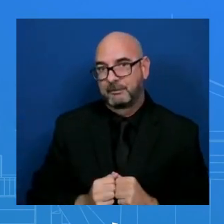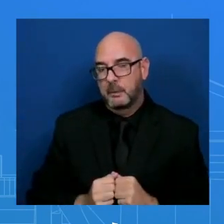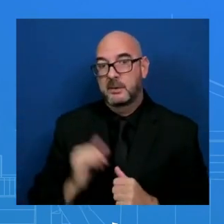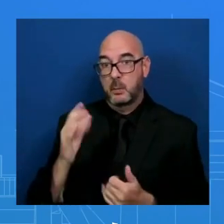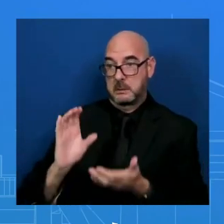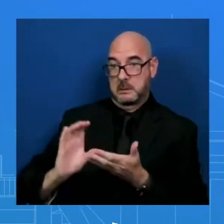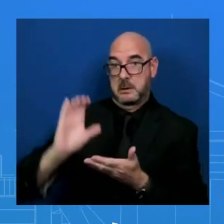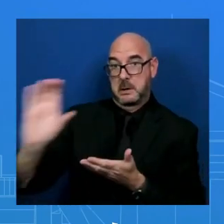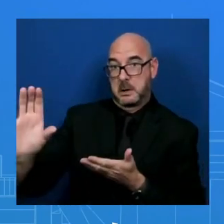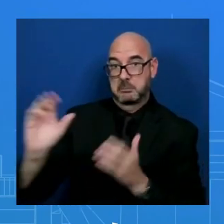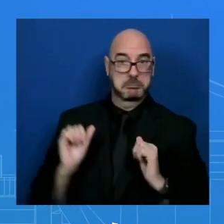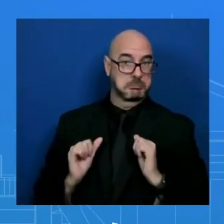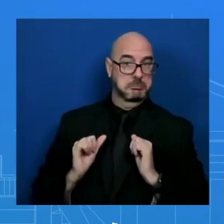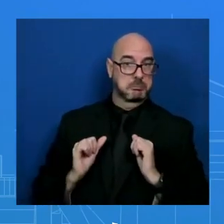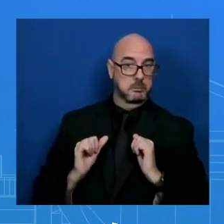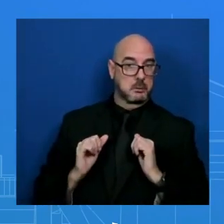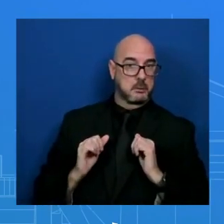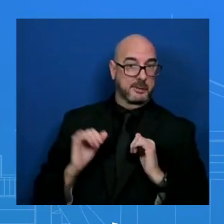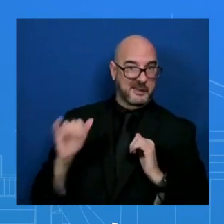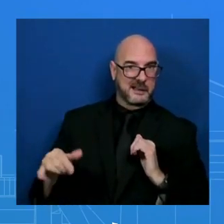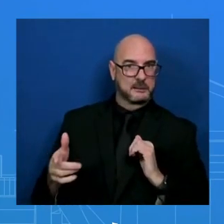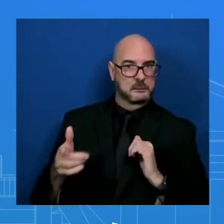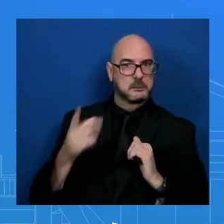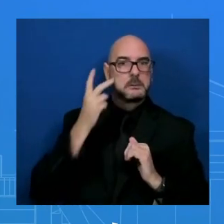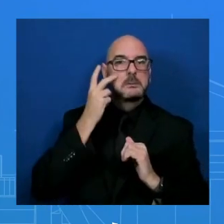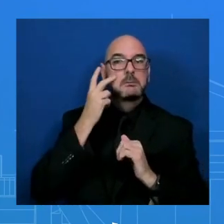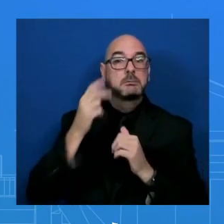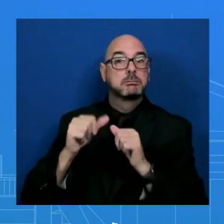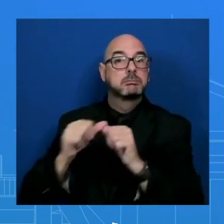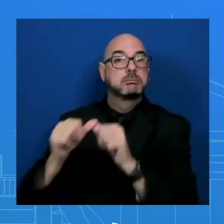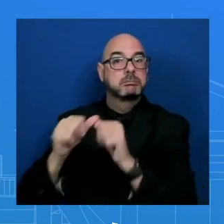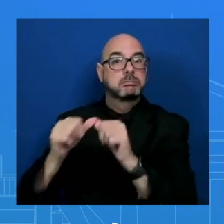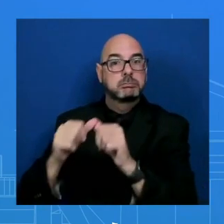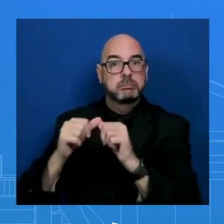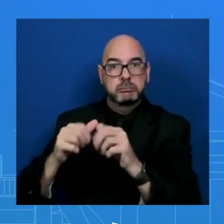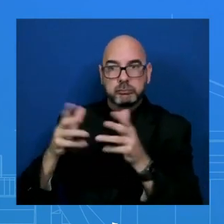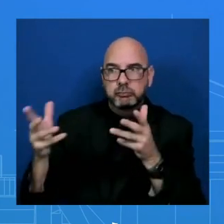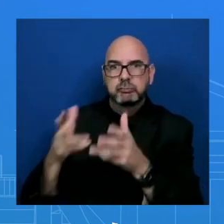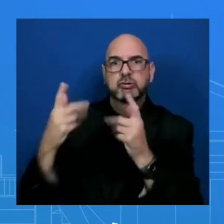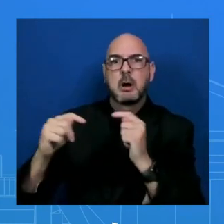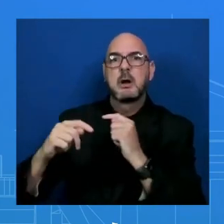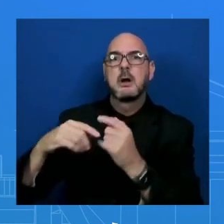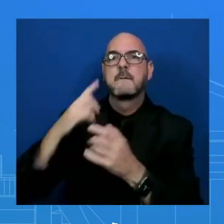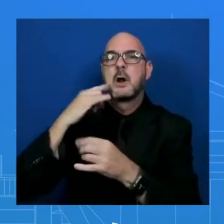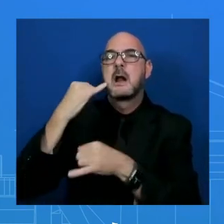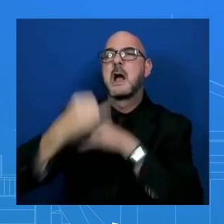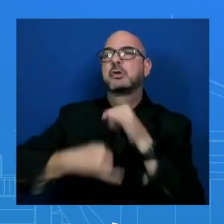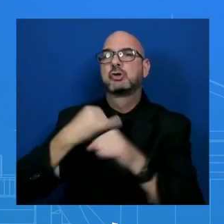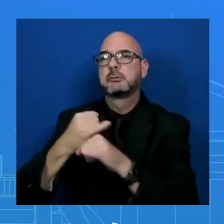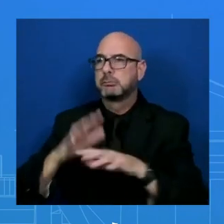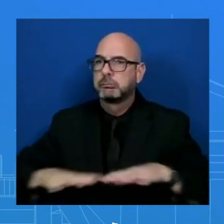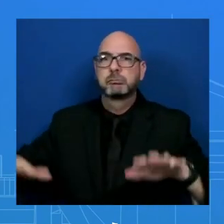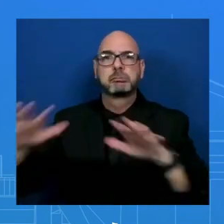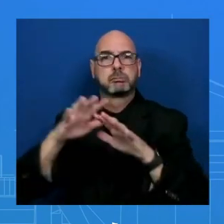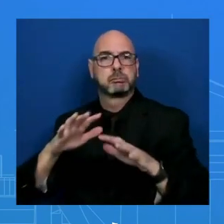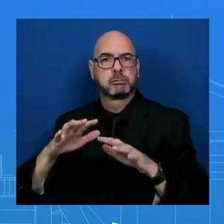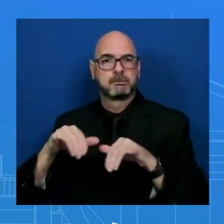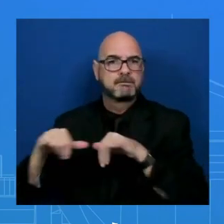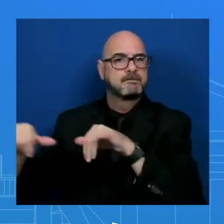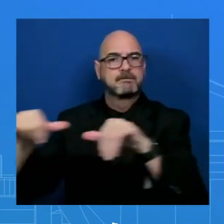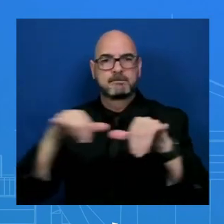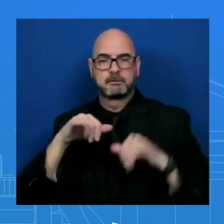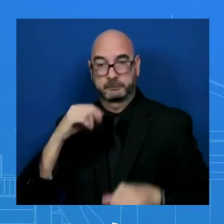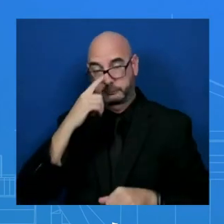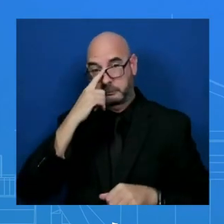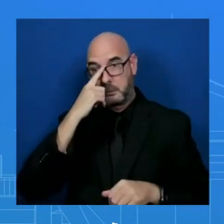fundamental rules of the international order. The President has made that case repeatedly. We believe if you actually look at